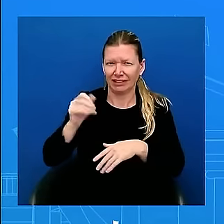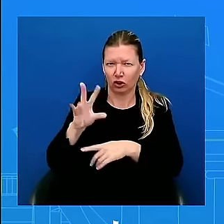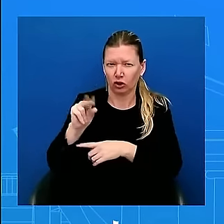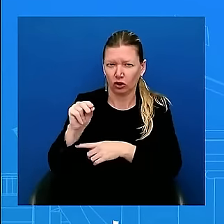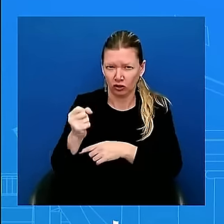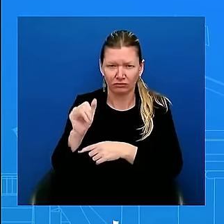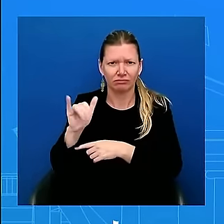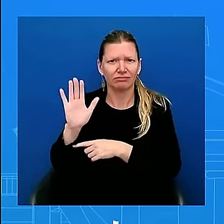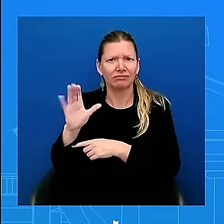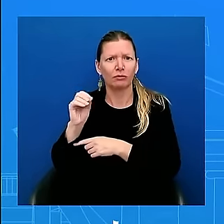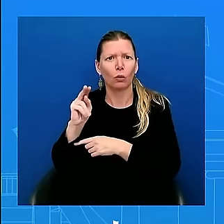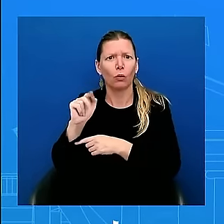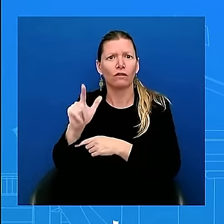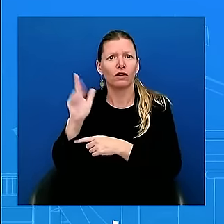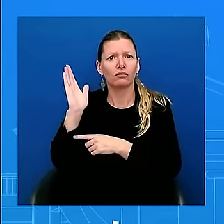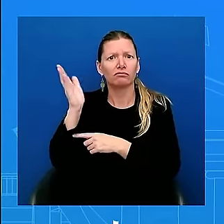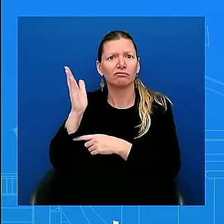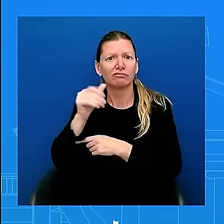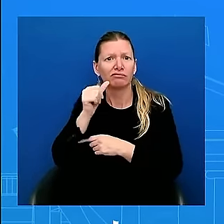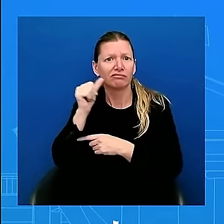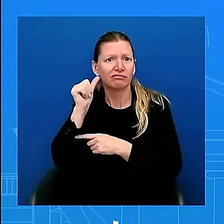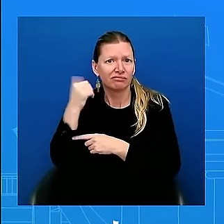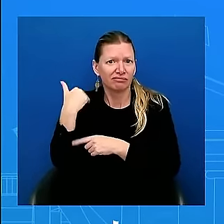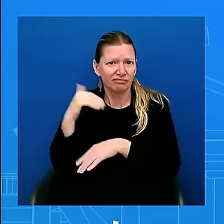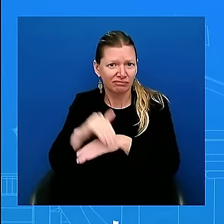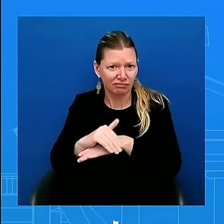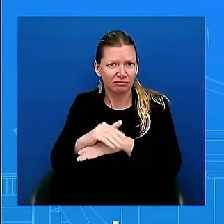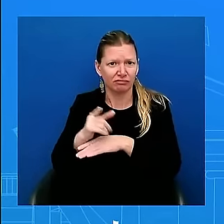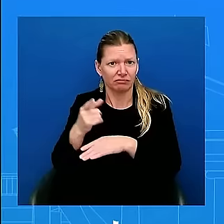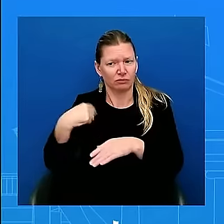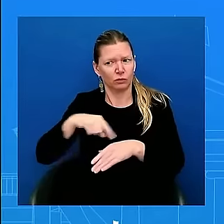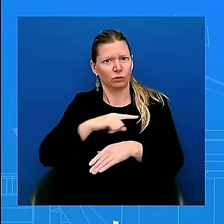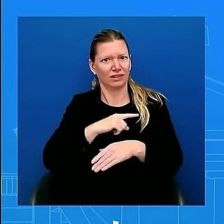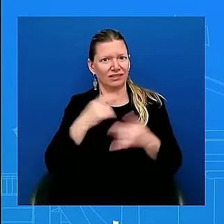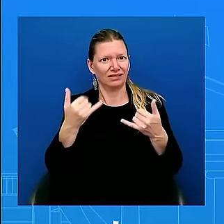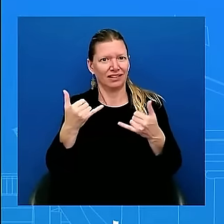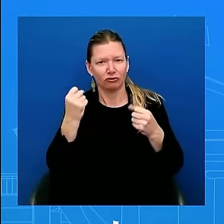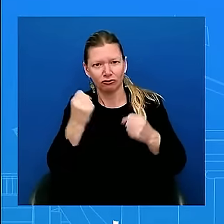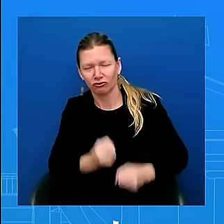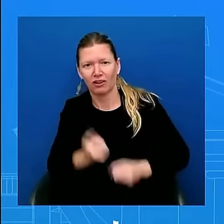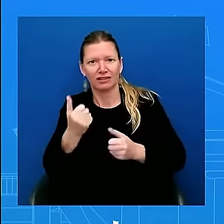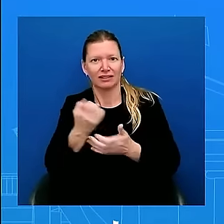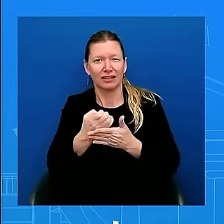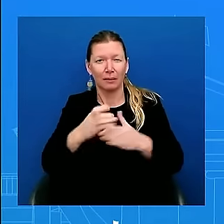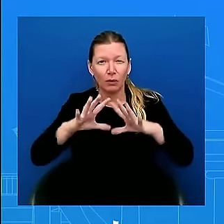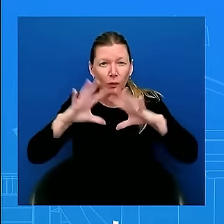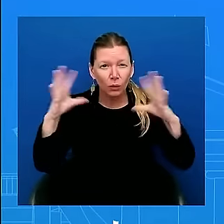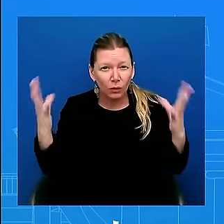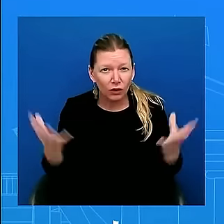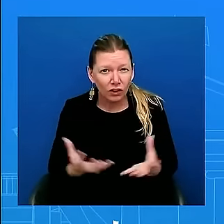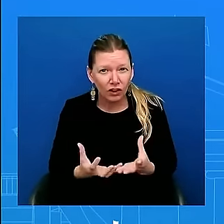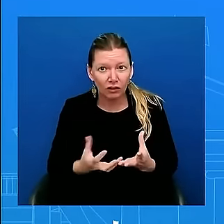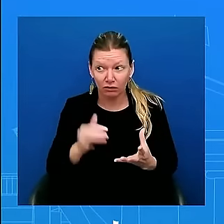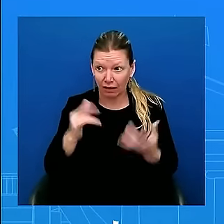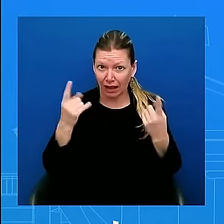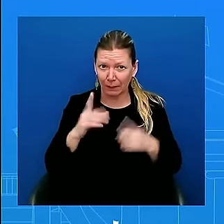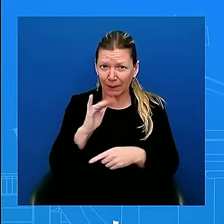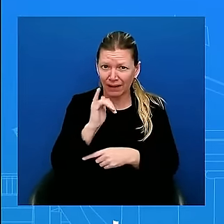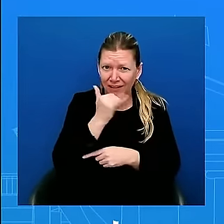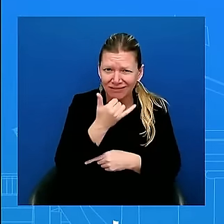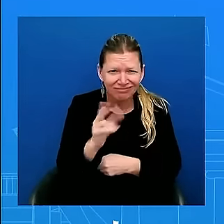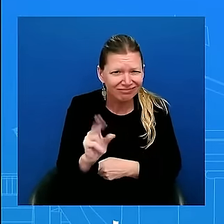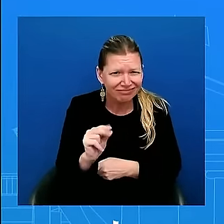of President Biden and Vice President Harris, we saw the economy grow a strong 2.8 percent last quarter, with business